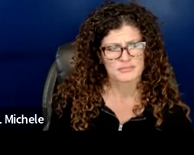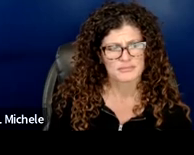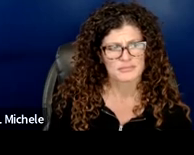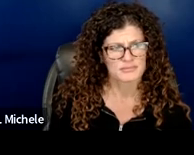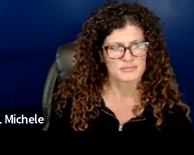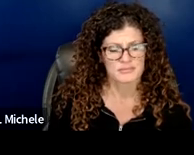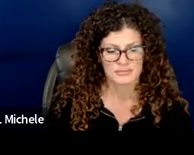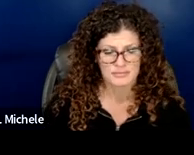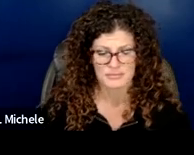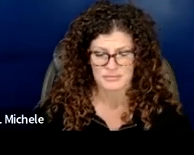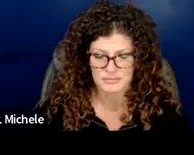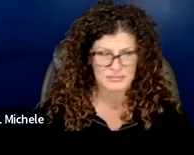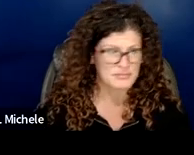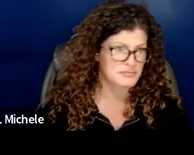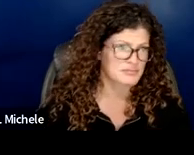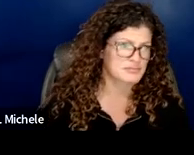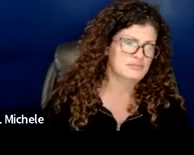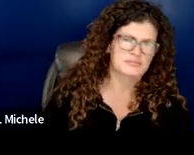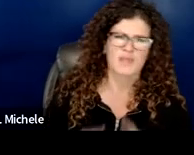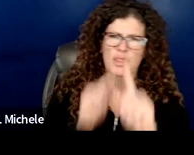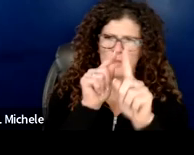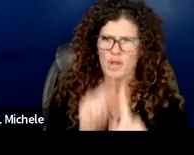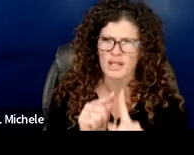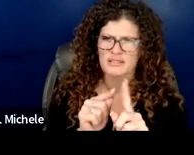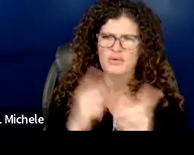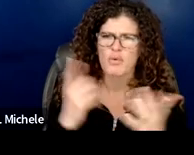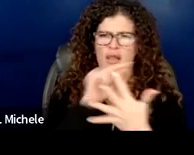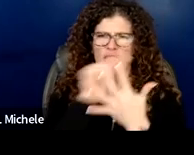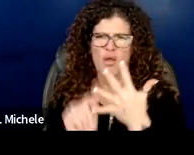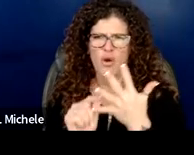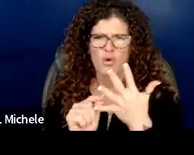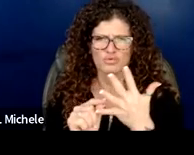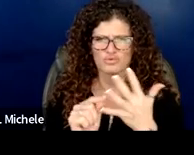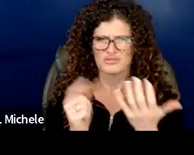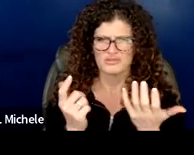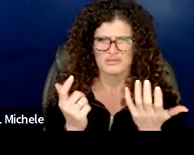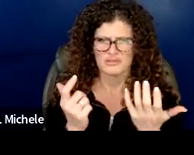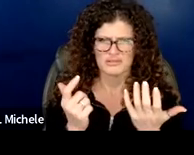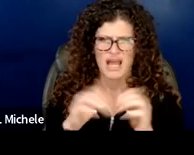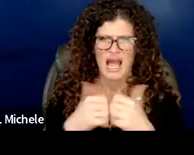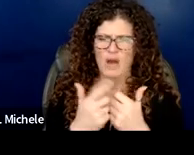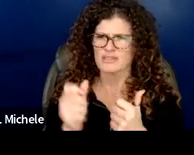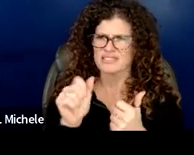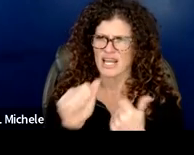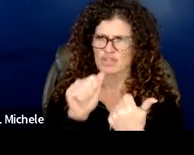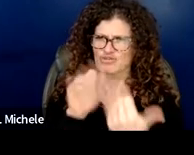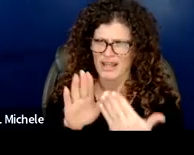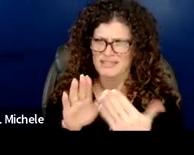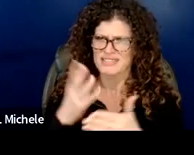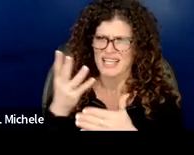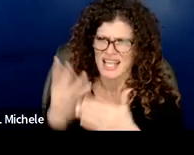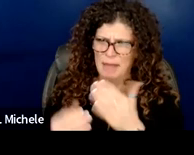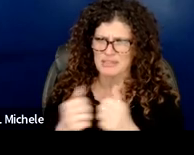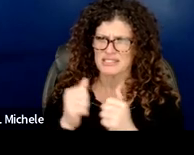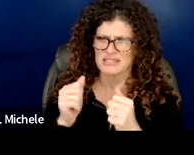of opportunity and achievement gaps and if if there is an aspecific one